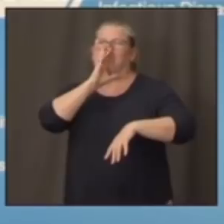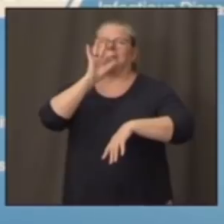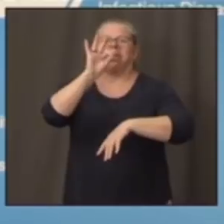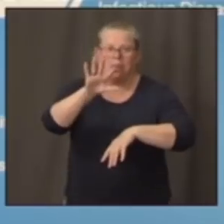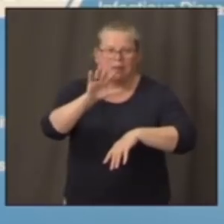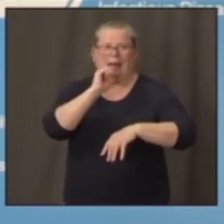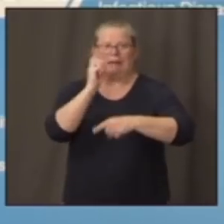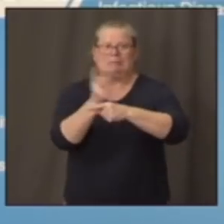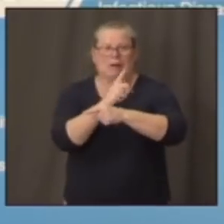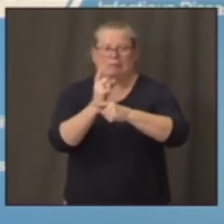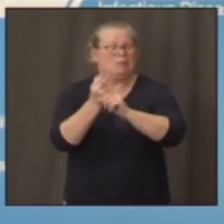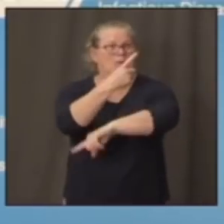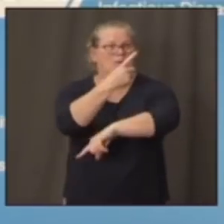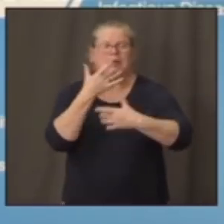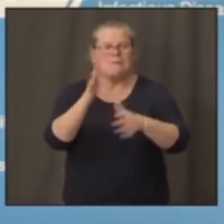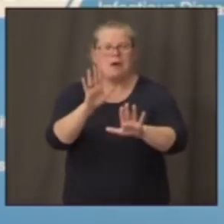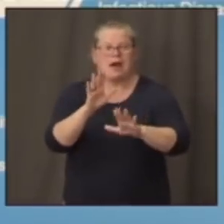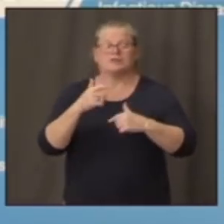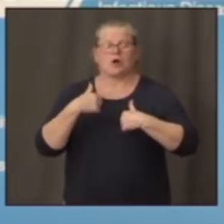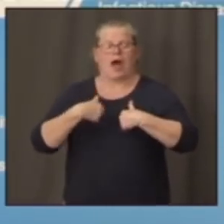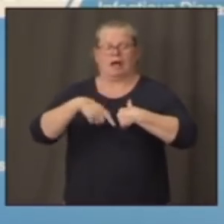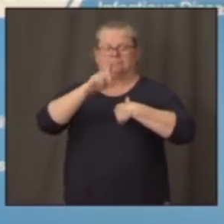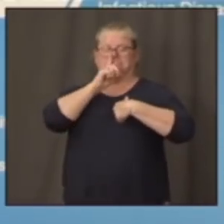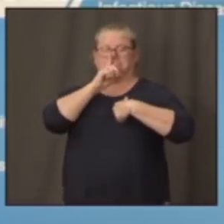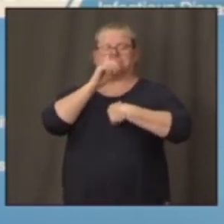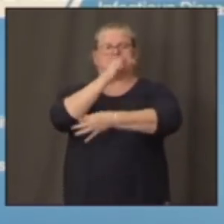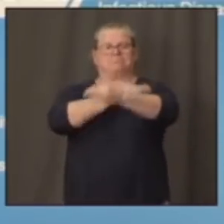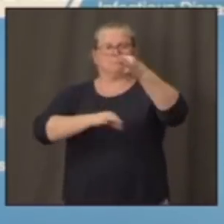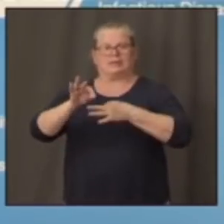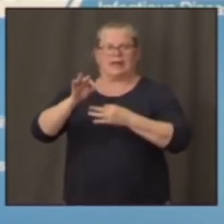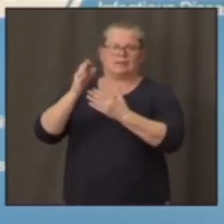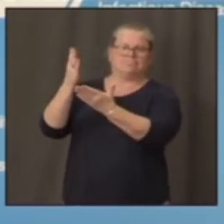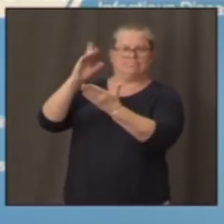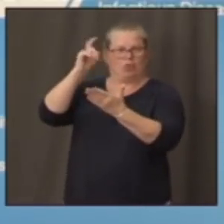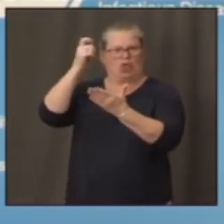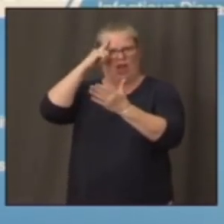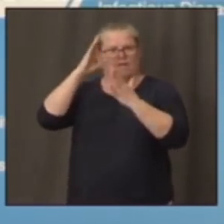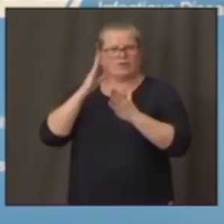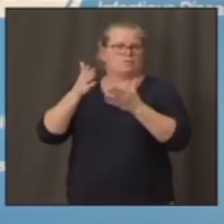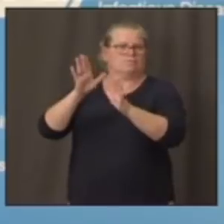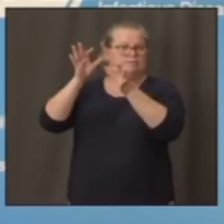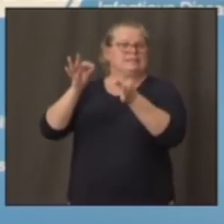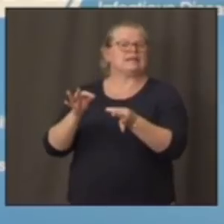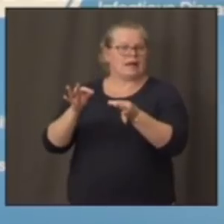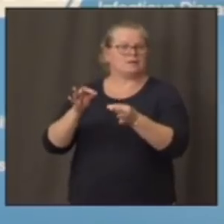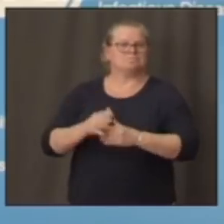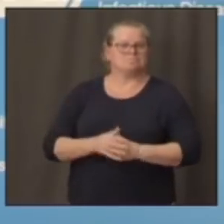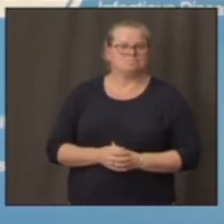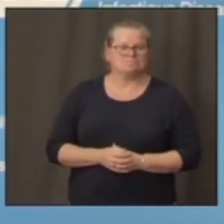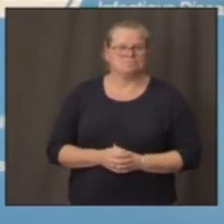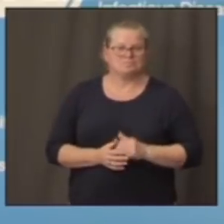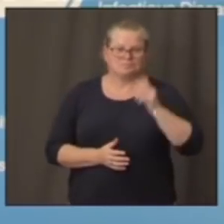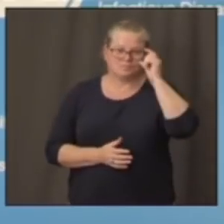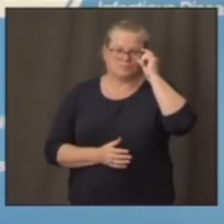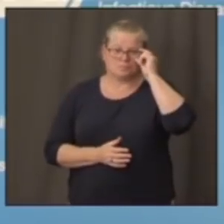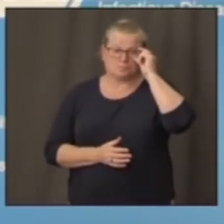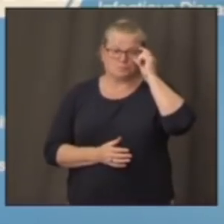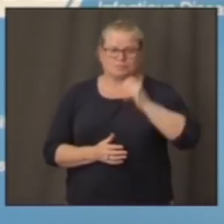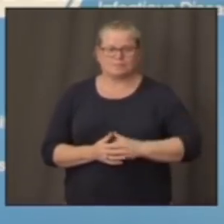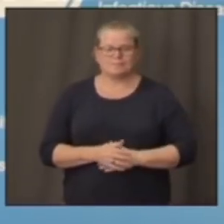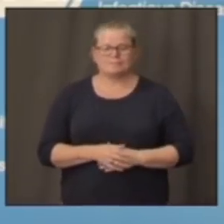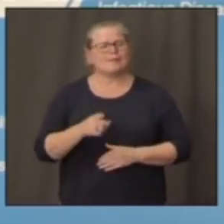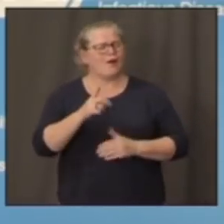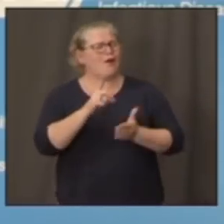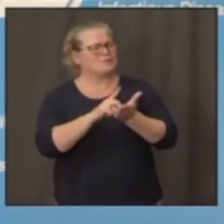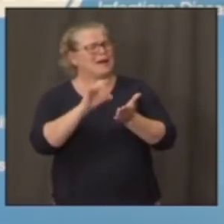that's the reason why I defer to the governor and the health officials in the state. Oh, you've been skating on thin ice quite well for